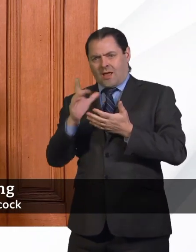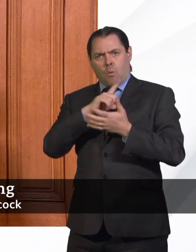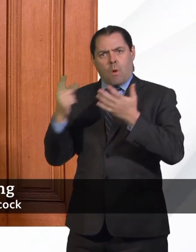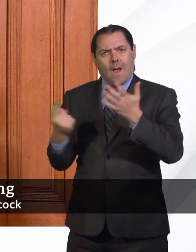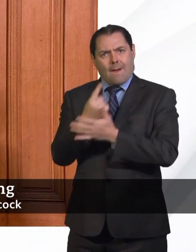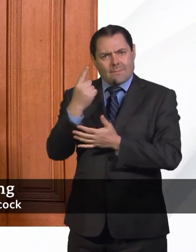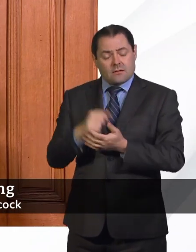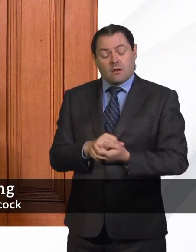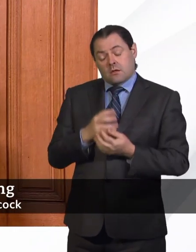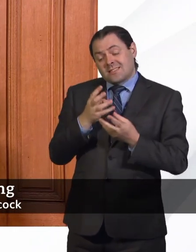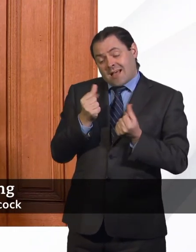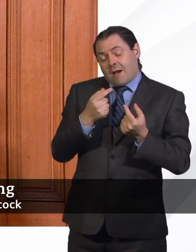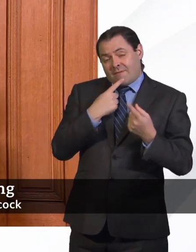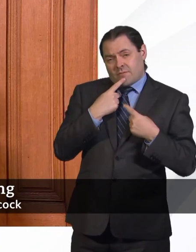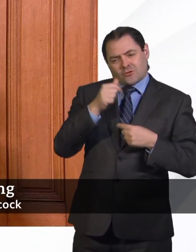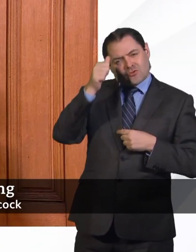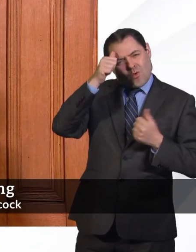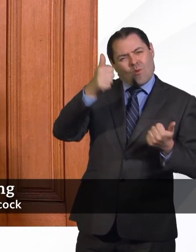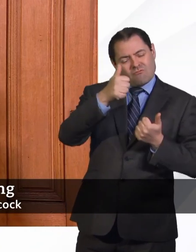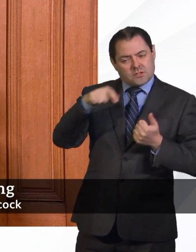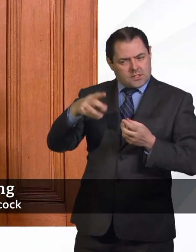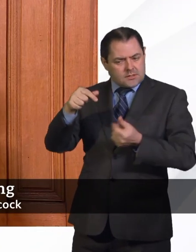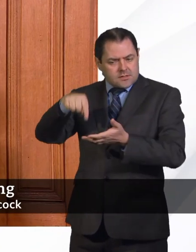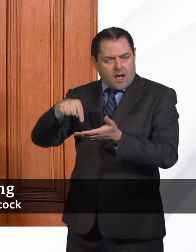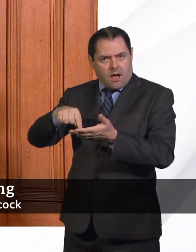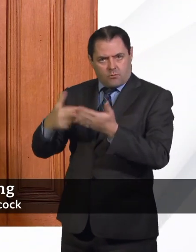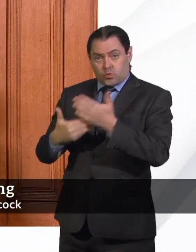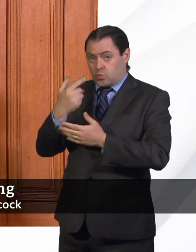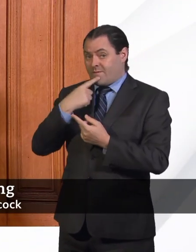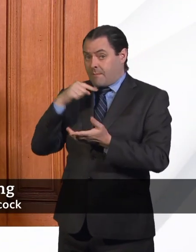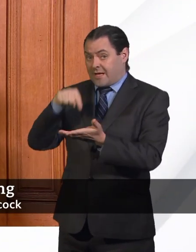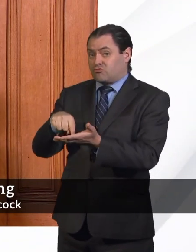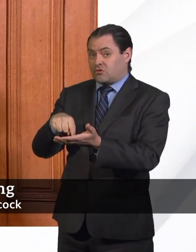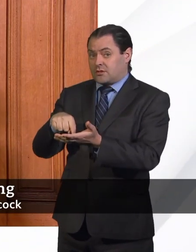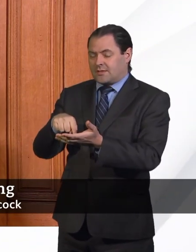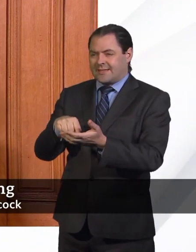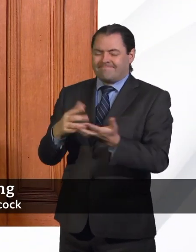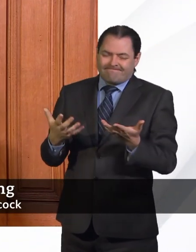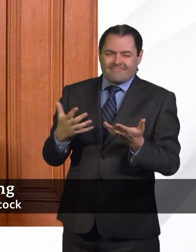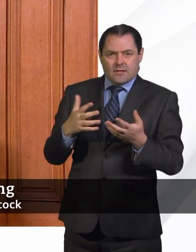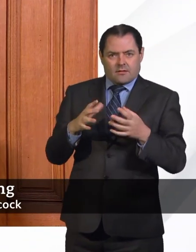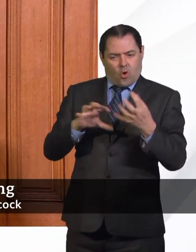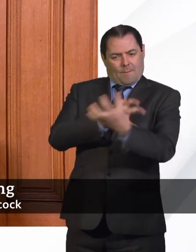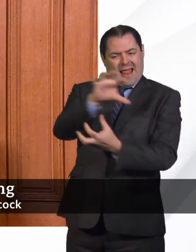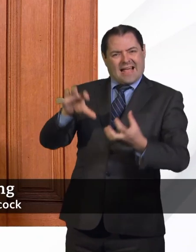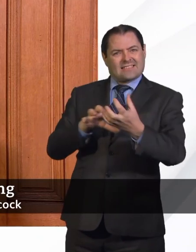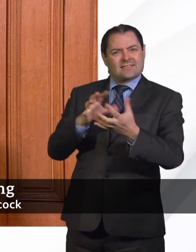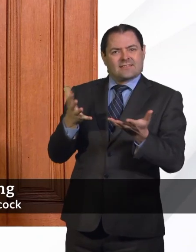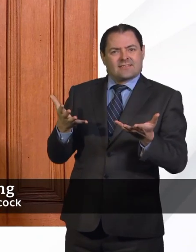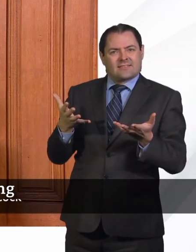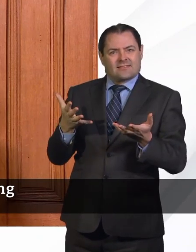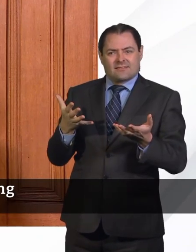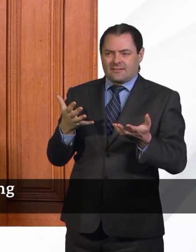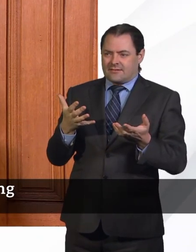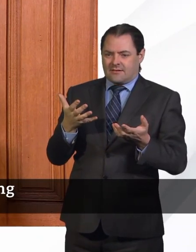Some of was available before, but there's quite a lot of new information there. And it's not easy to go